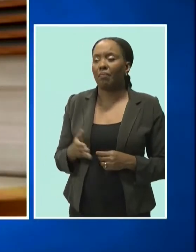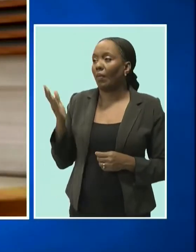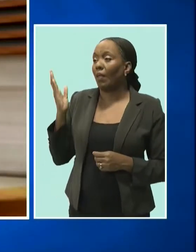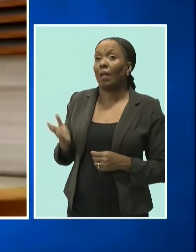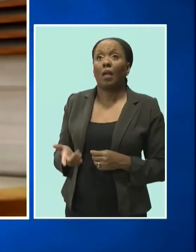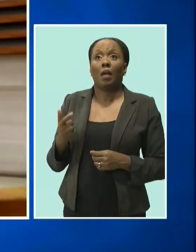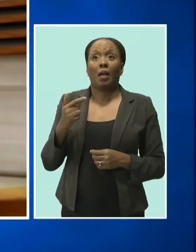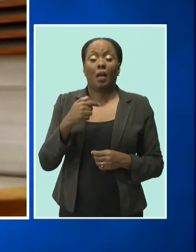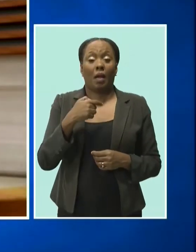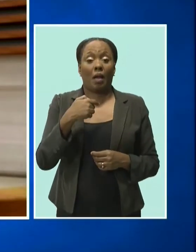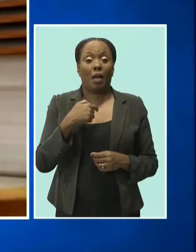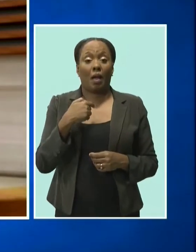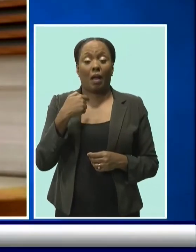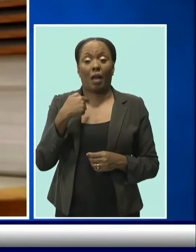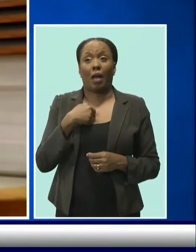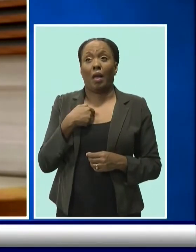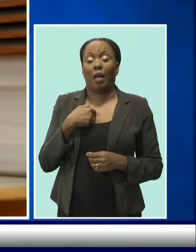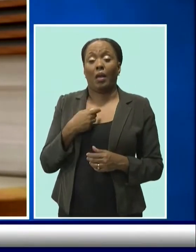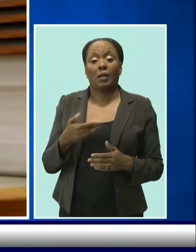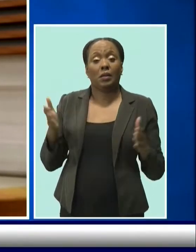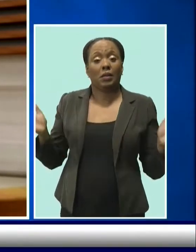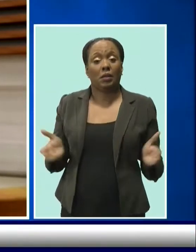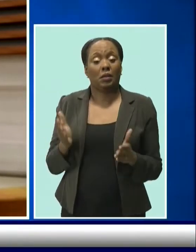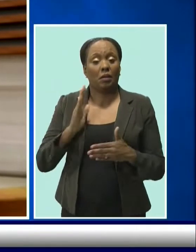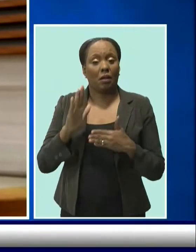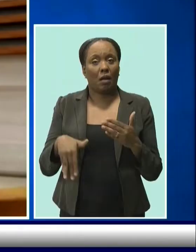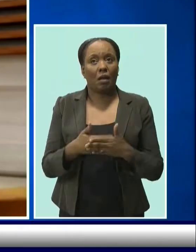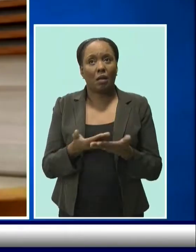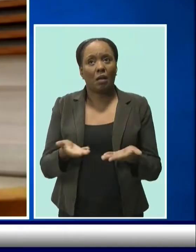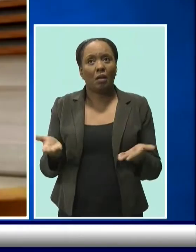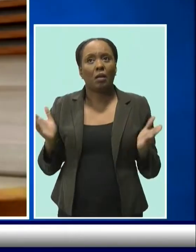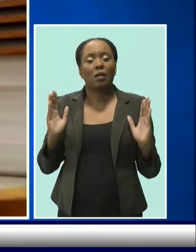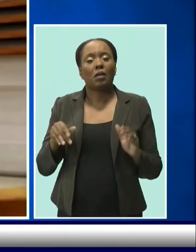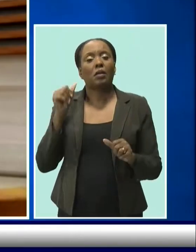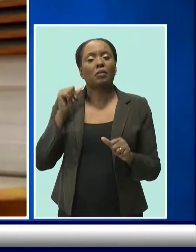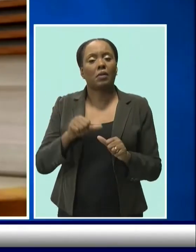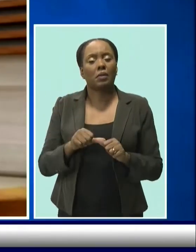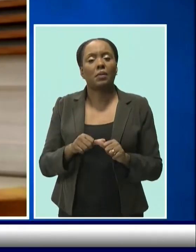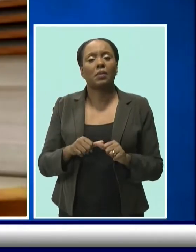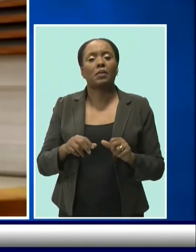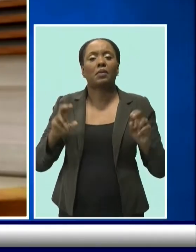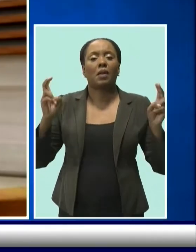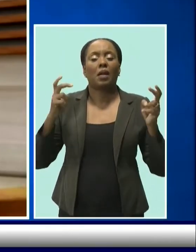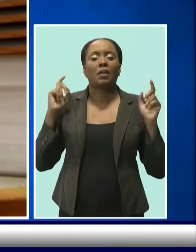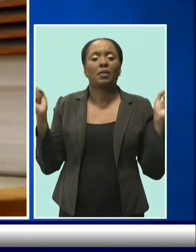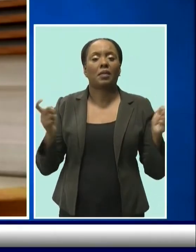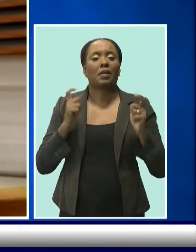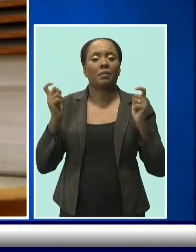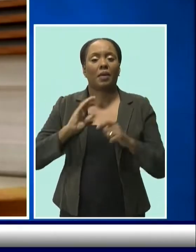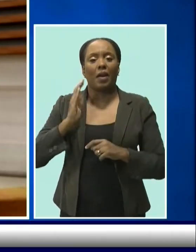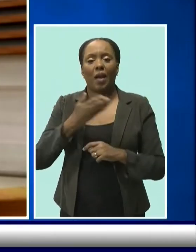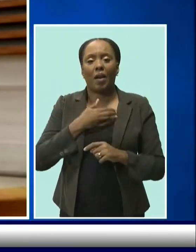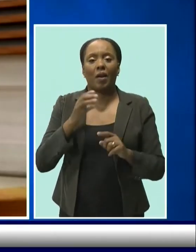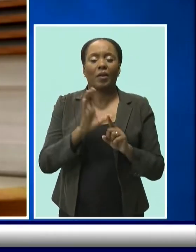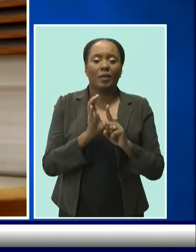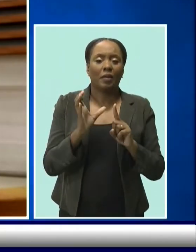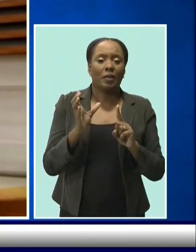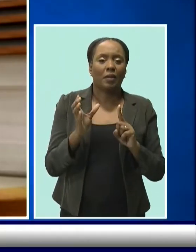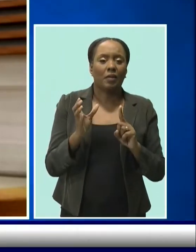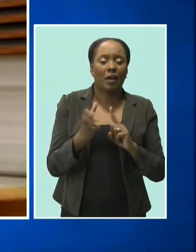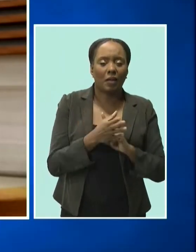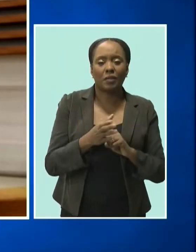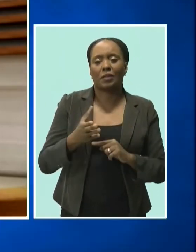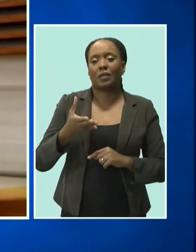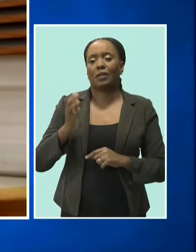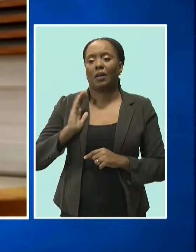citizens to be the embodiment of our theme by celebrating our communities, our culture, and